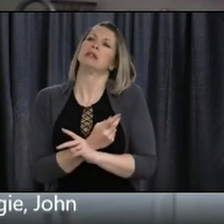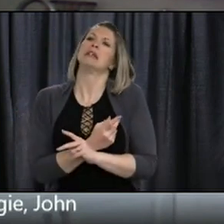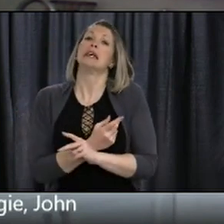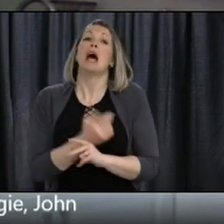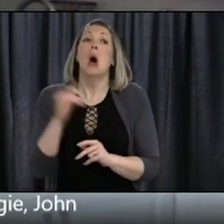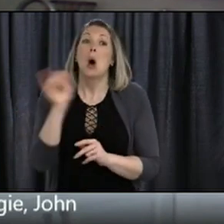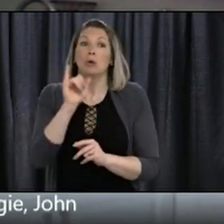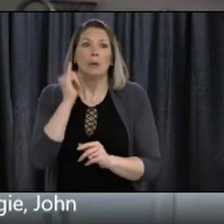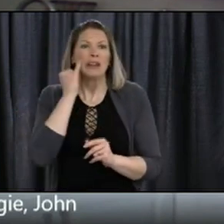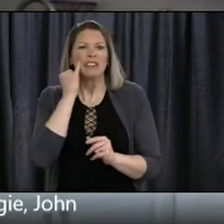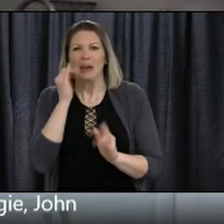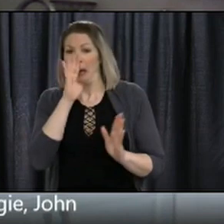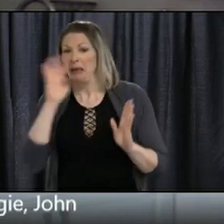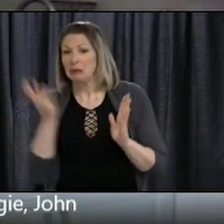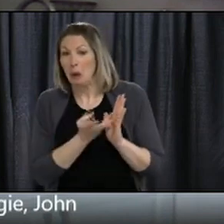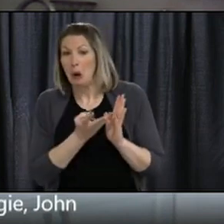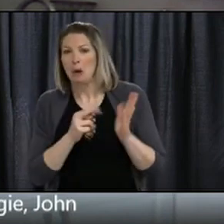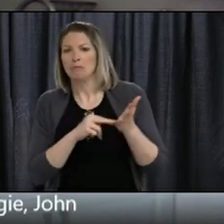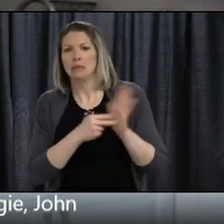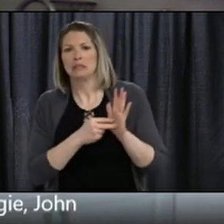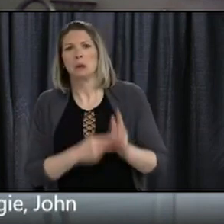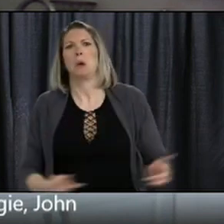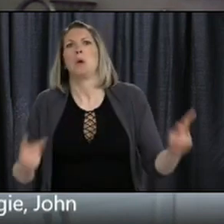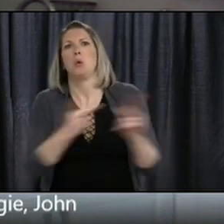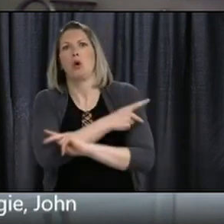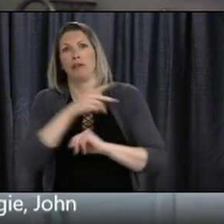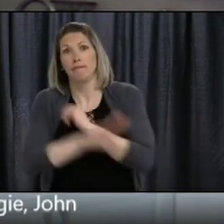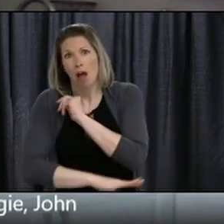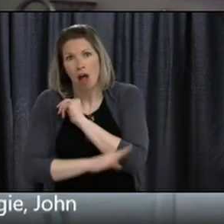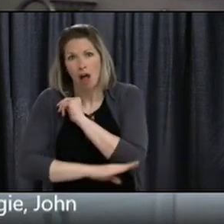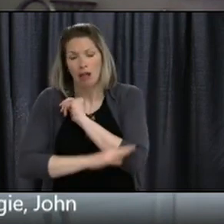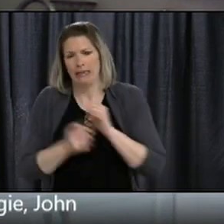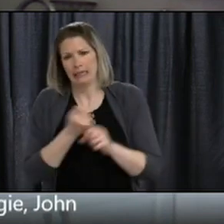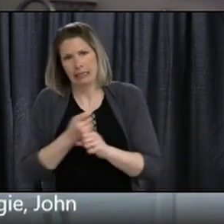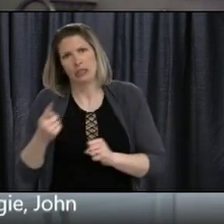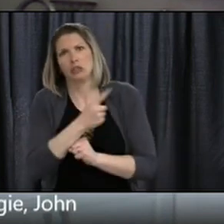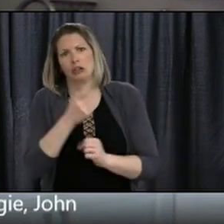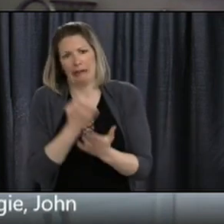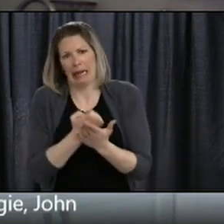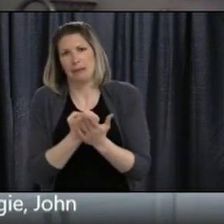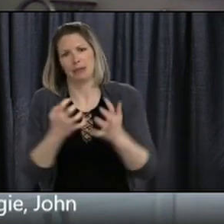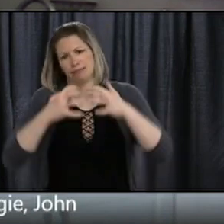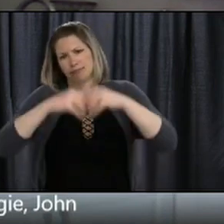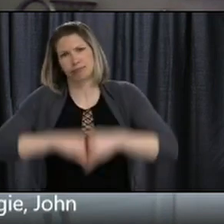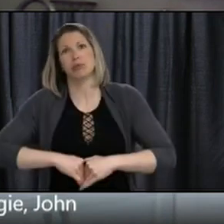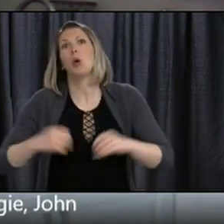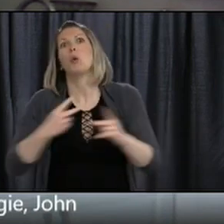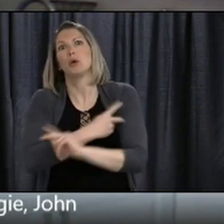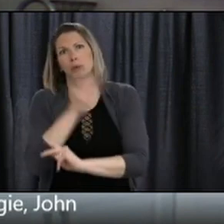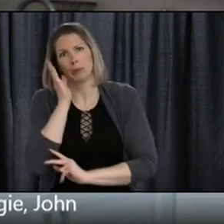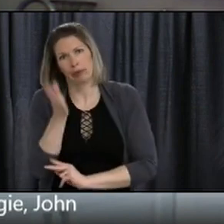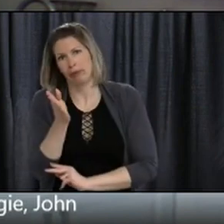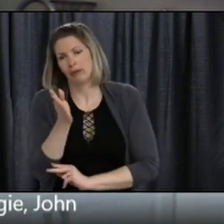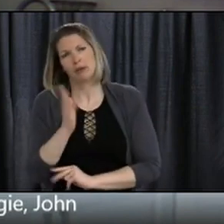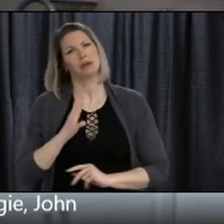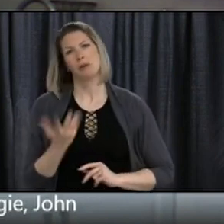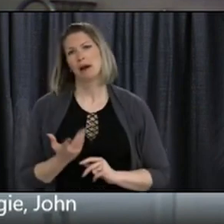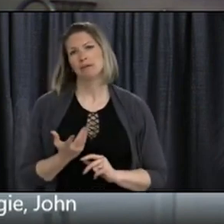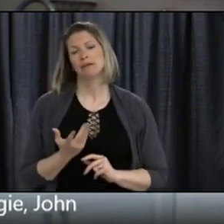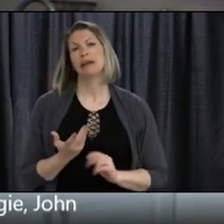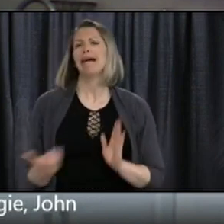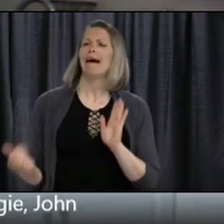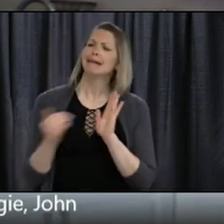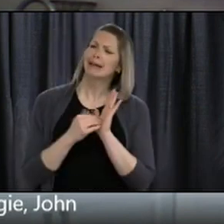So, again, what we need to do is concentrate on the things Dr. Fitzgerald has emphasized individually, hand